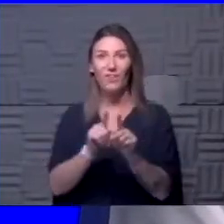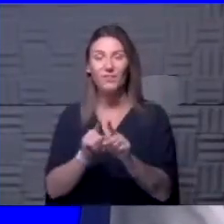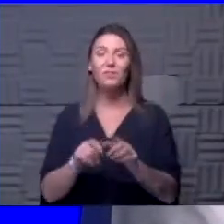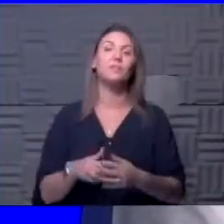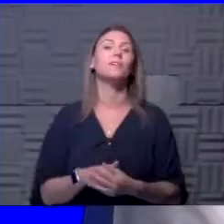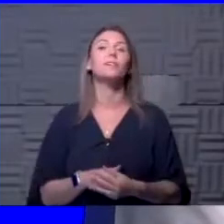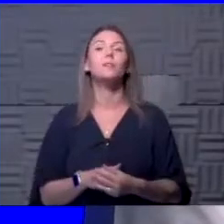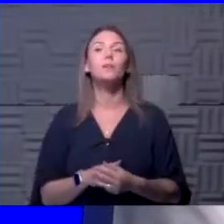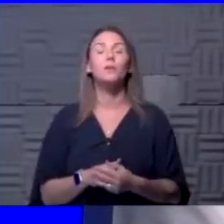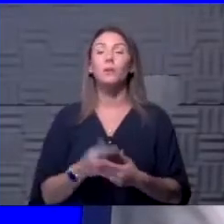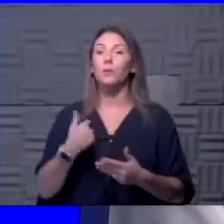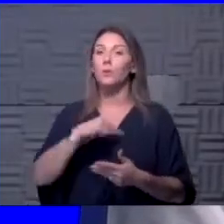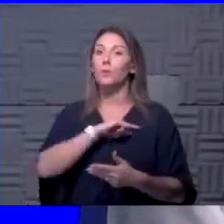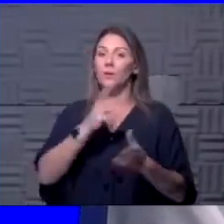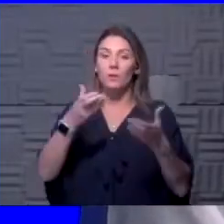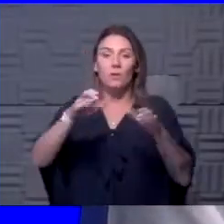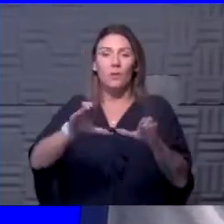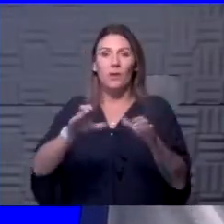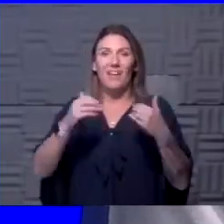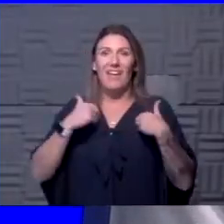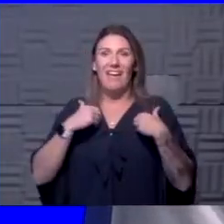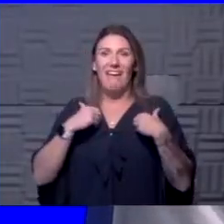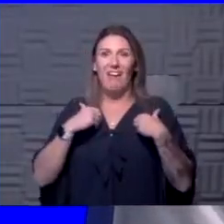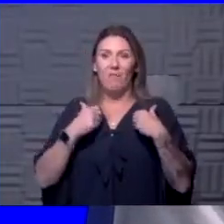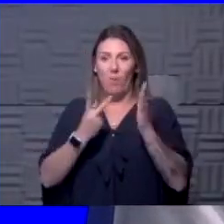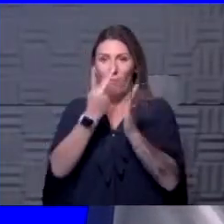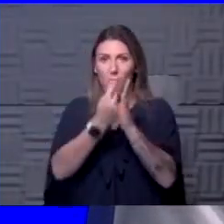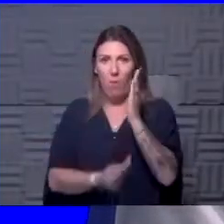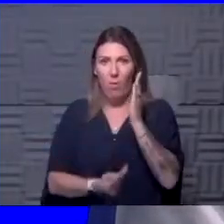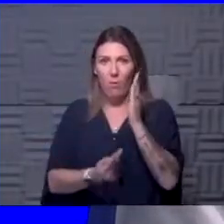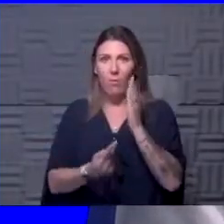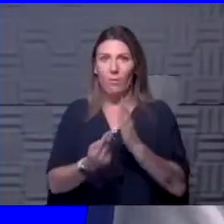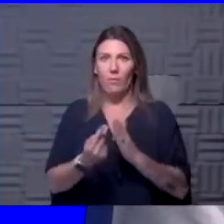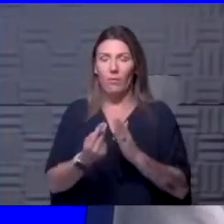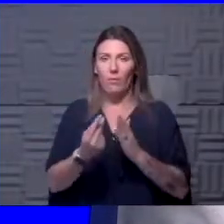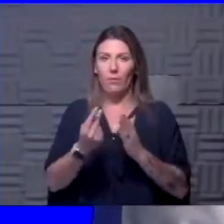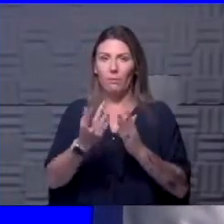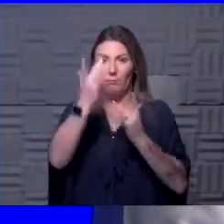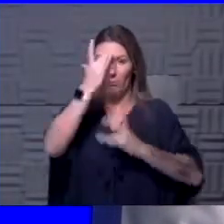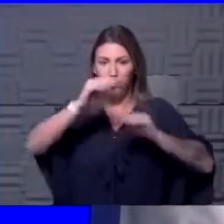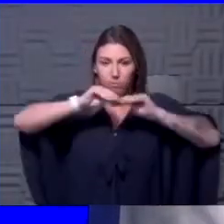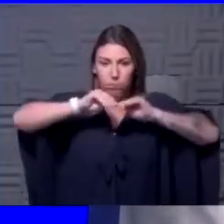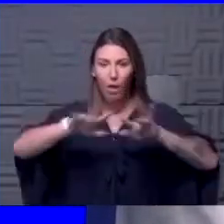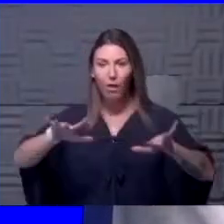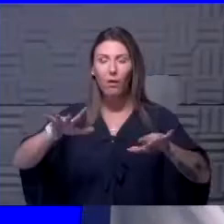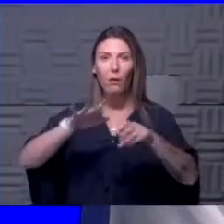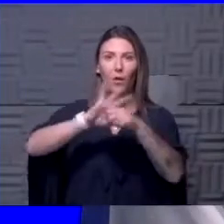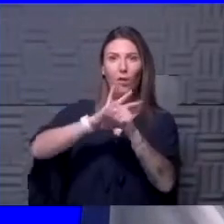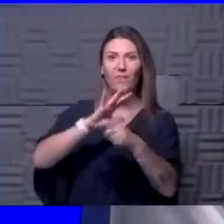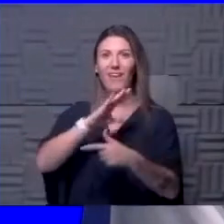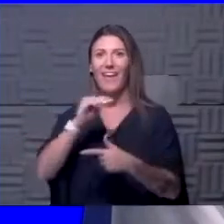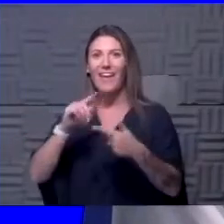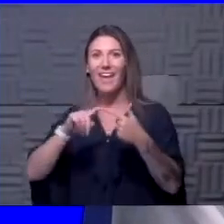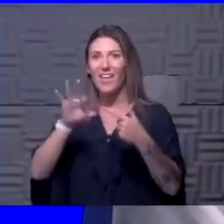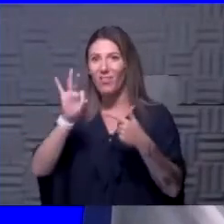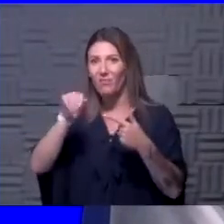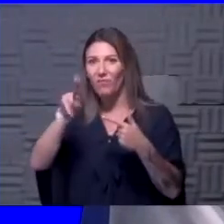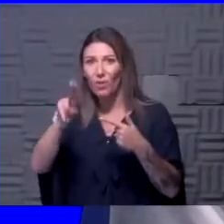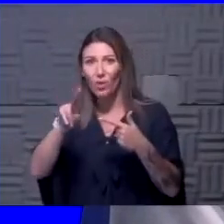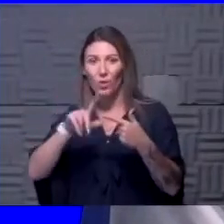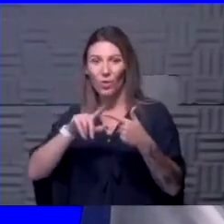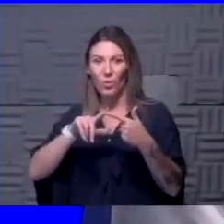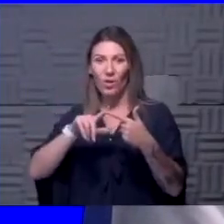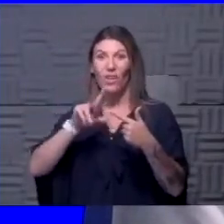We certainly don't want to have a co-infection with COVID-19 and influenza because getting influenza will also set you up for a